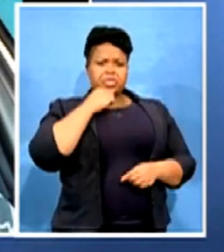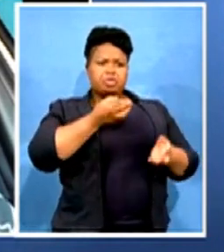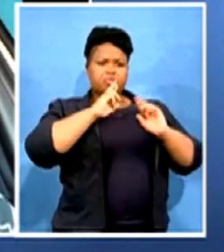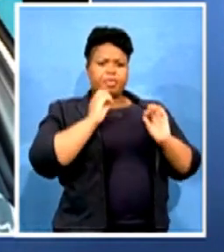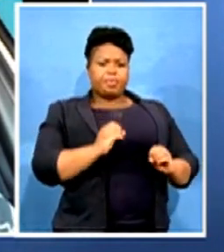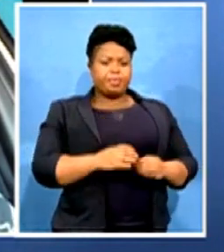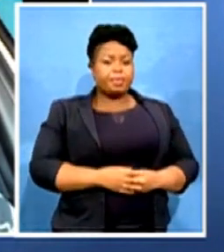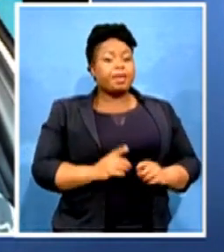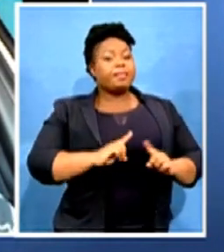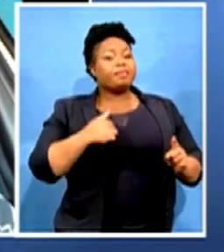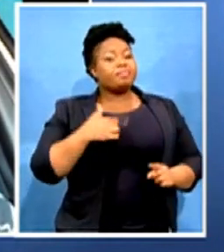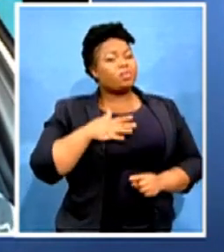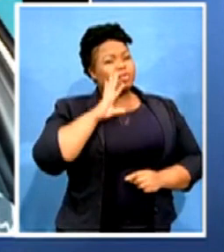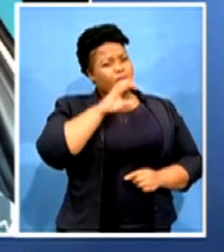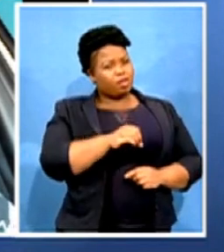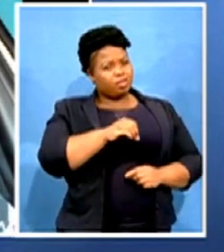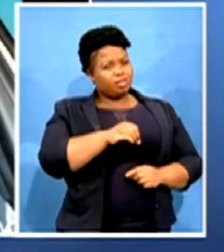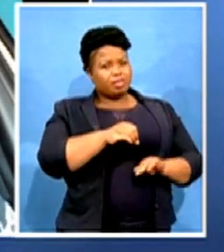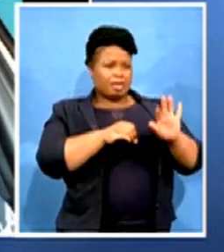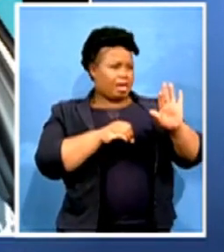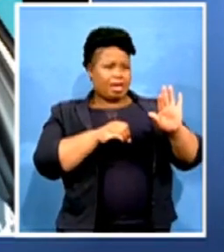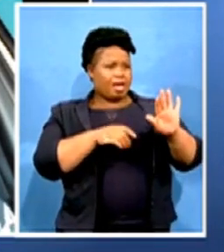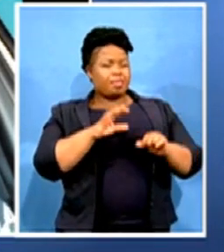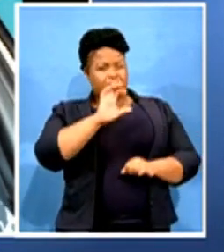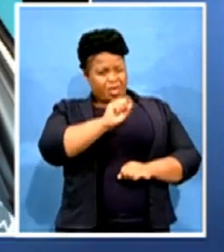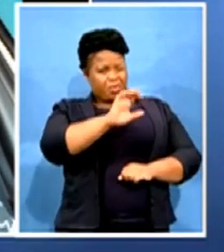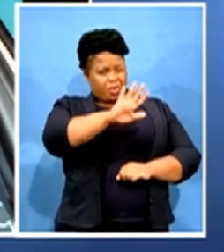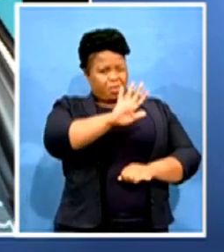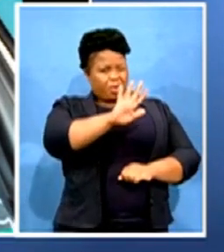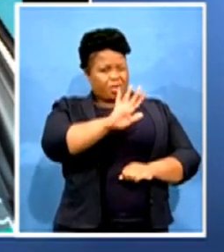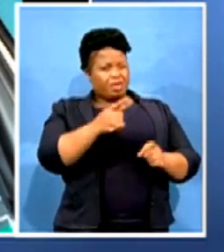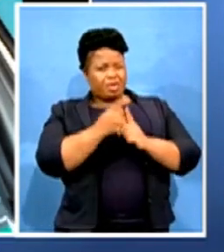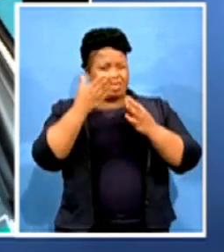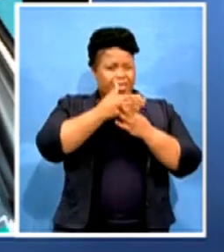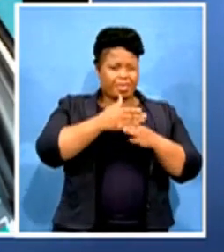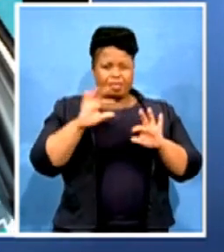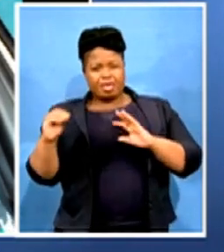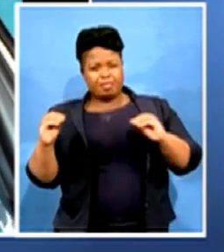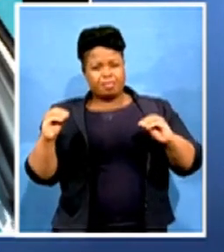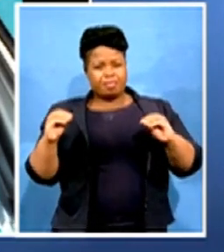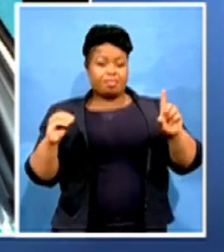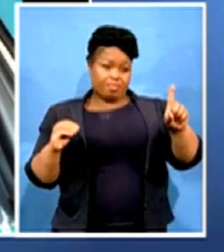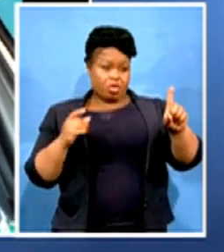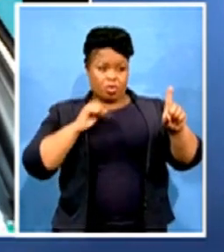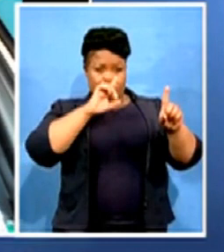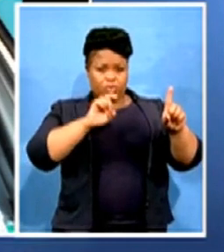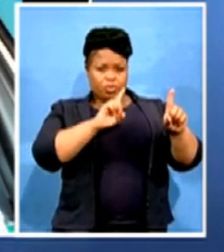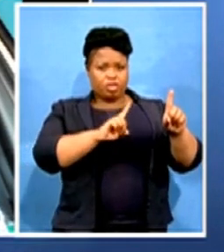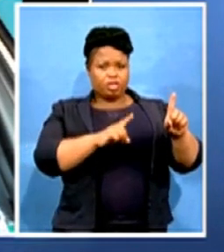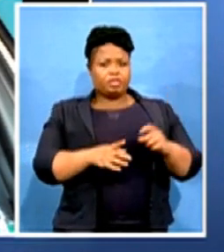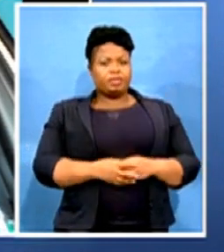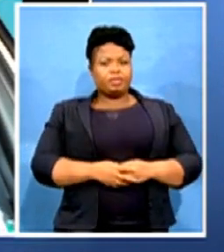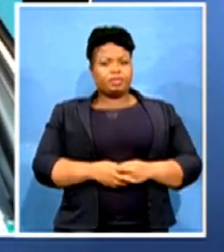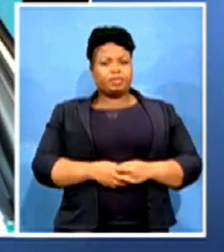is... No, no. The question, Bita, wait. Wait, Bita, can I ask you a question? So I want to ask you, if you say that the